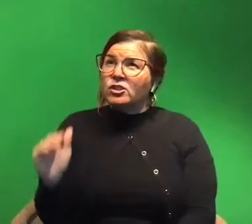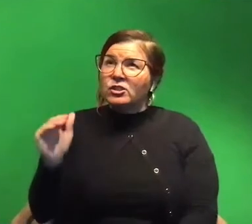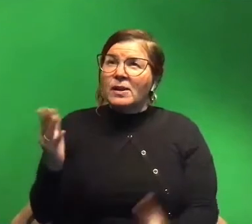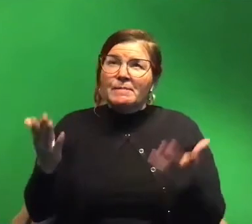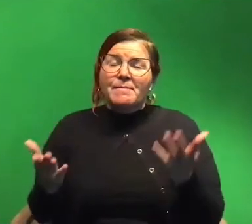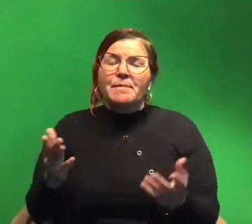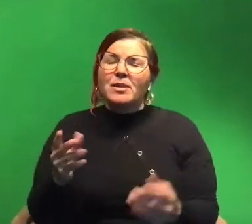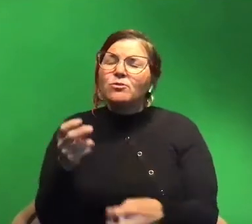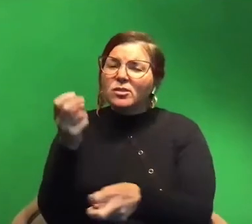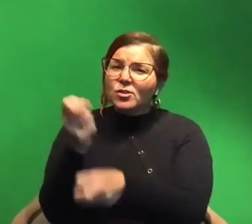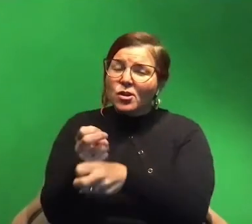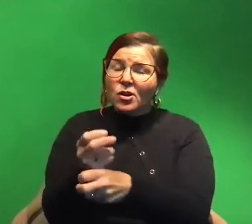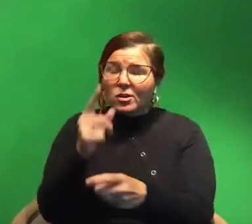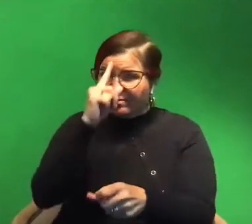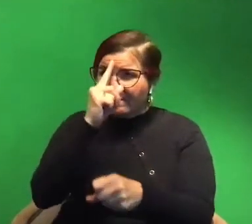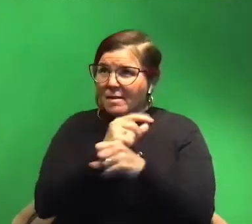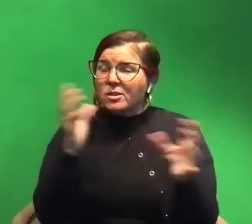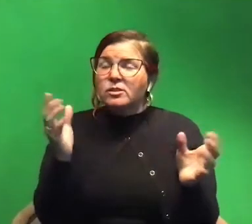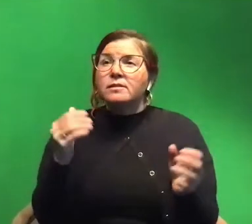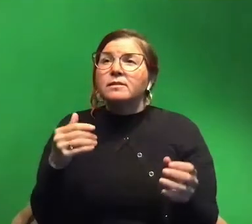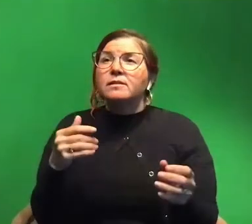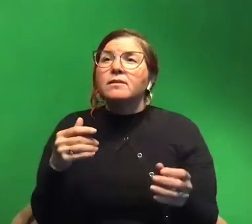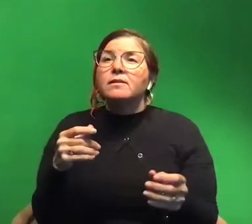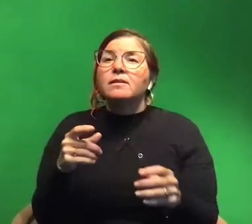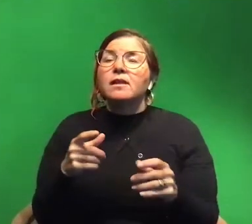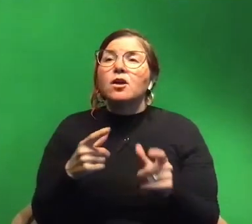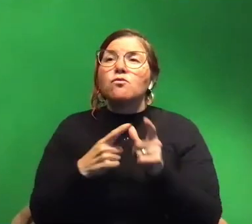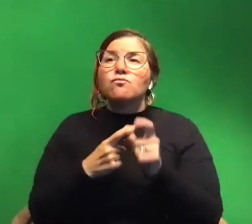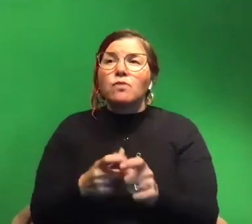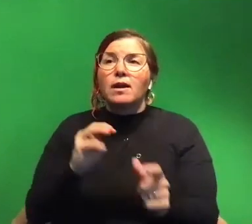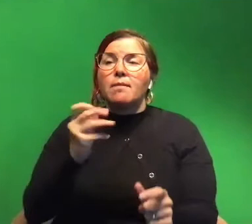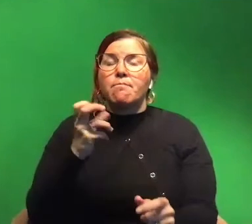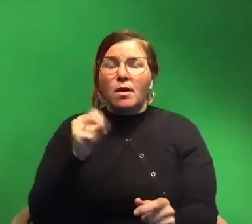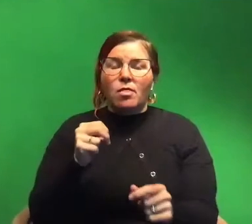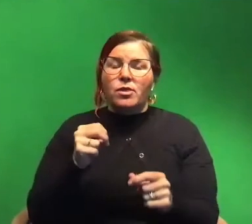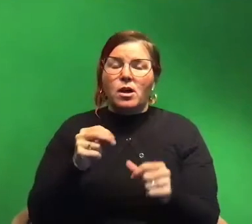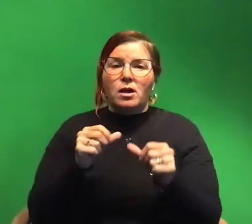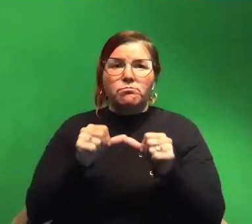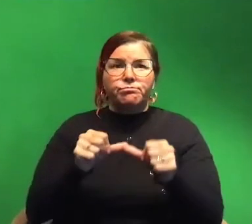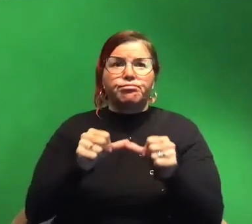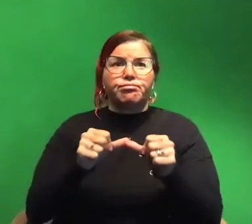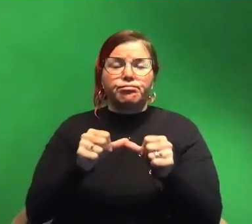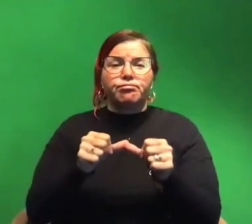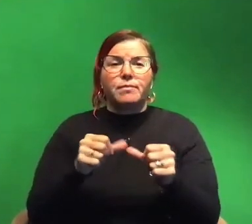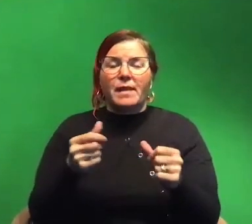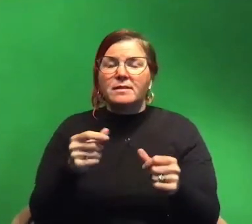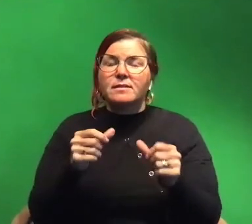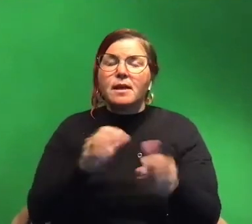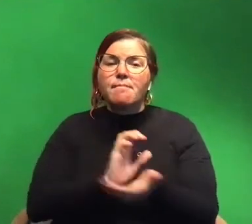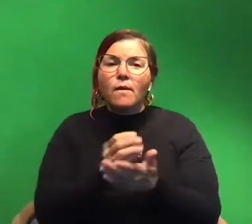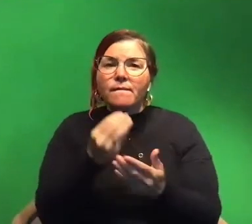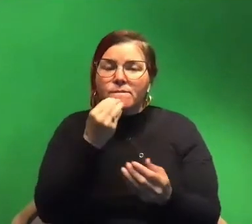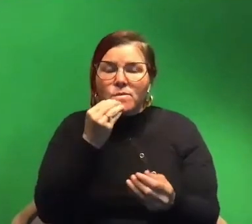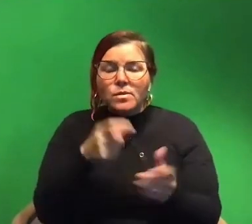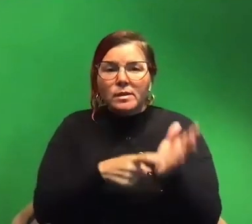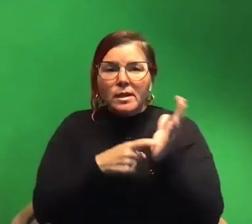hard like imagine having just like running a marathon 100% of the time that's the amount of food that they need and then also the amount of